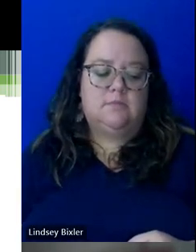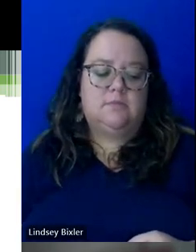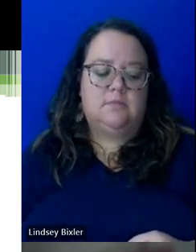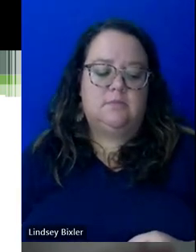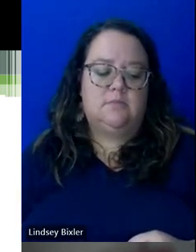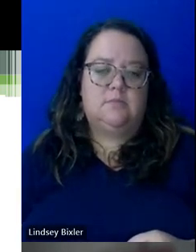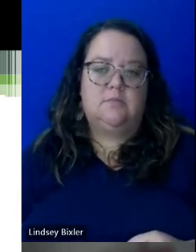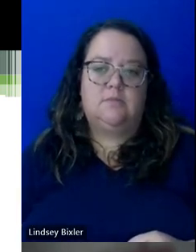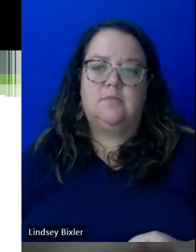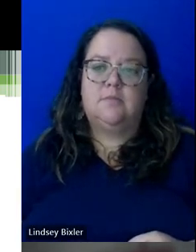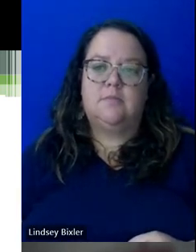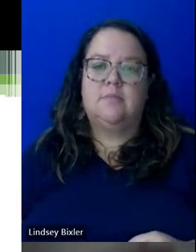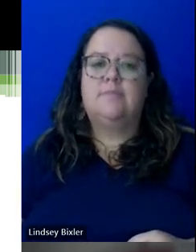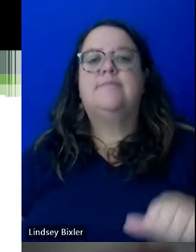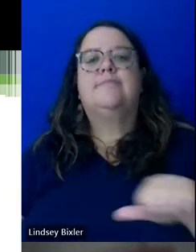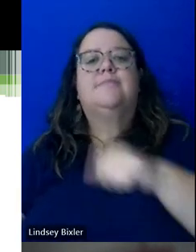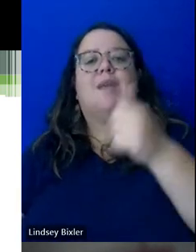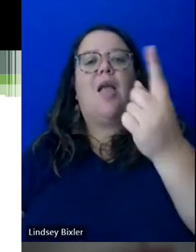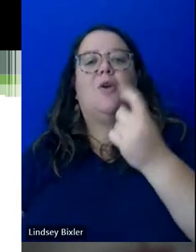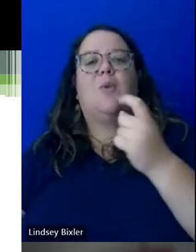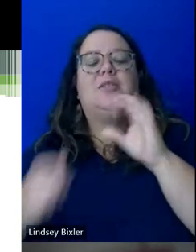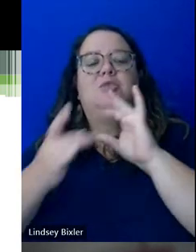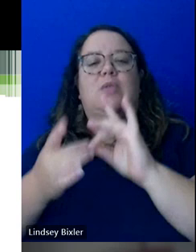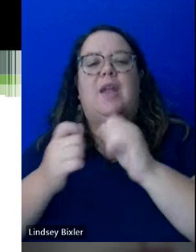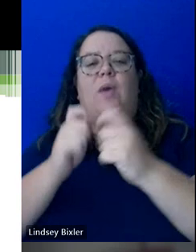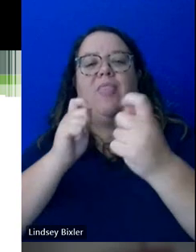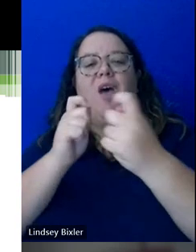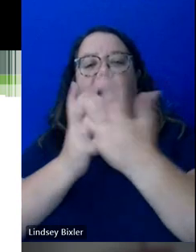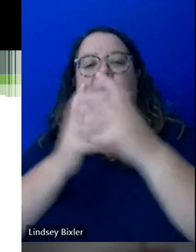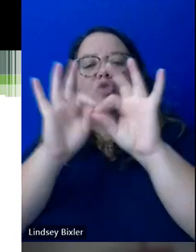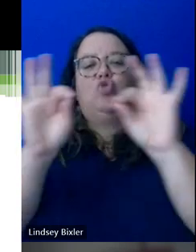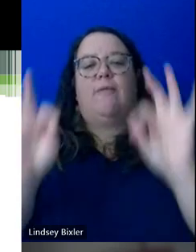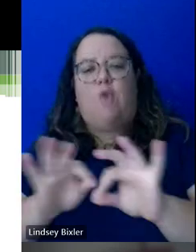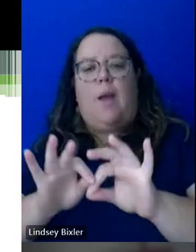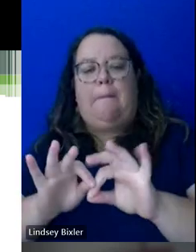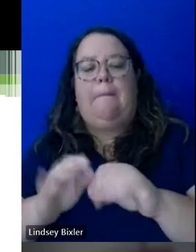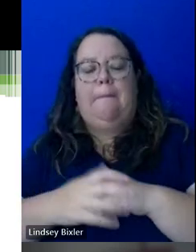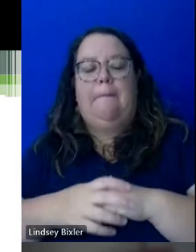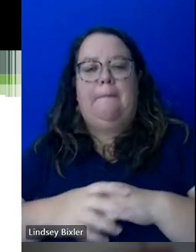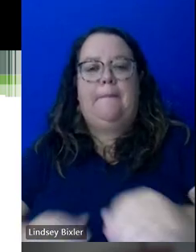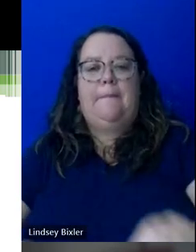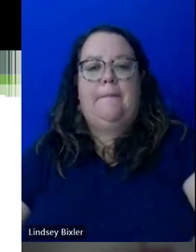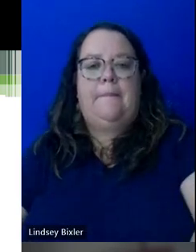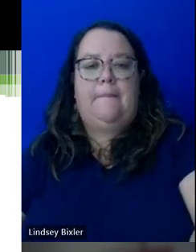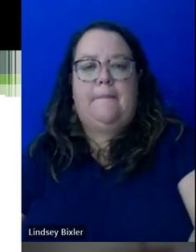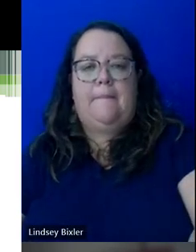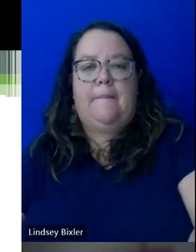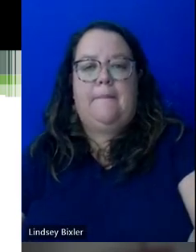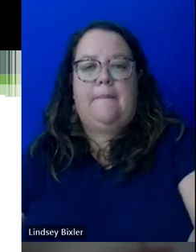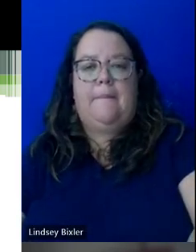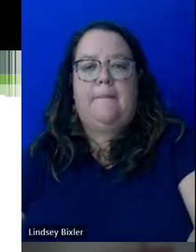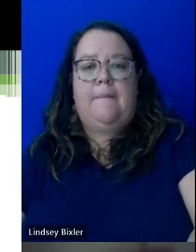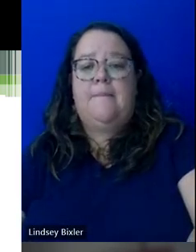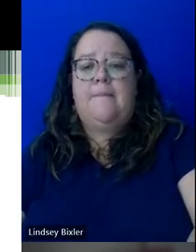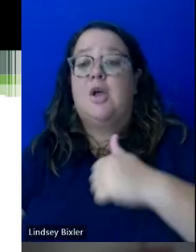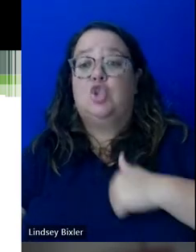I see there's another question around submitting an accommodation form. And so, apologies if you haven't got a response yet.